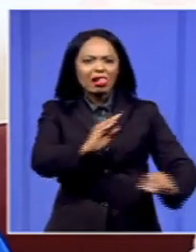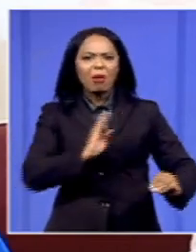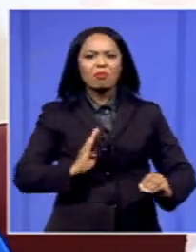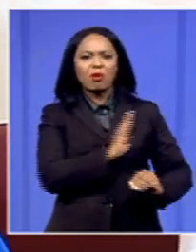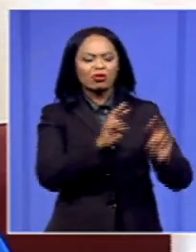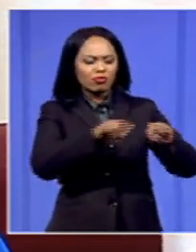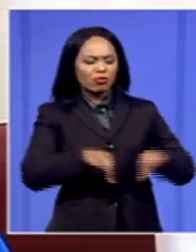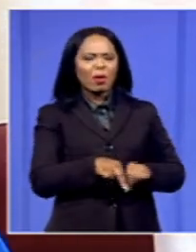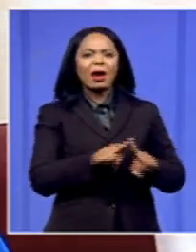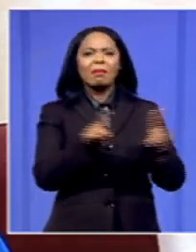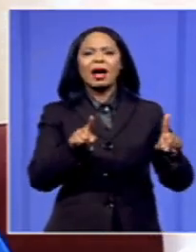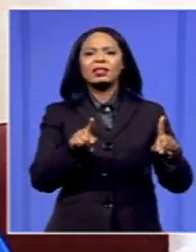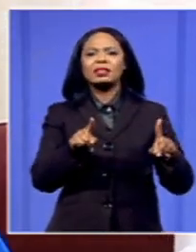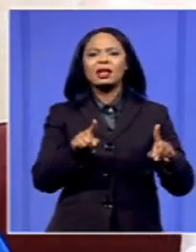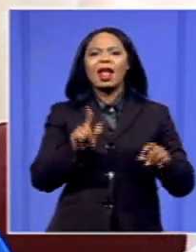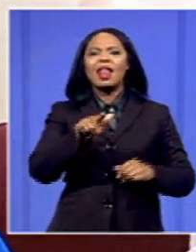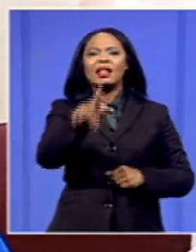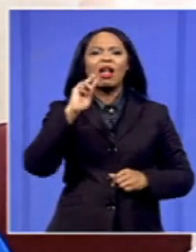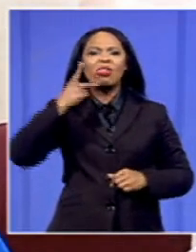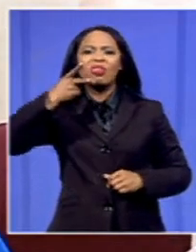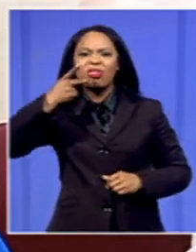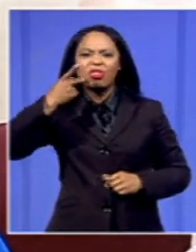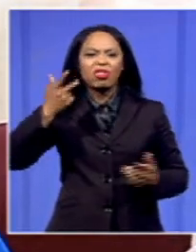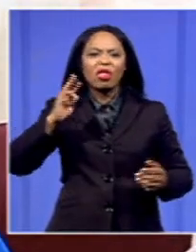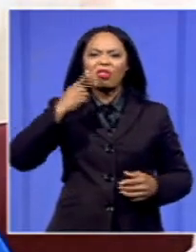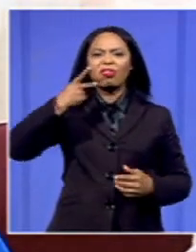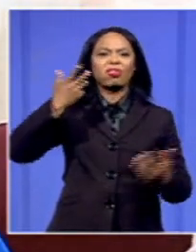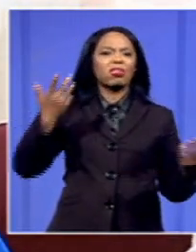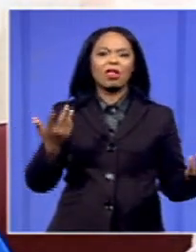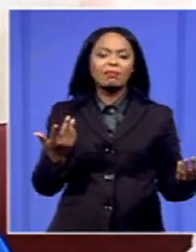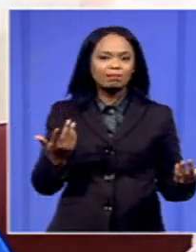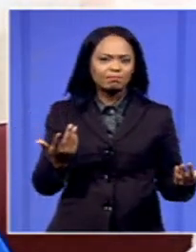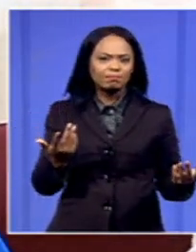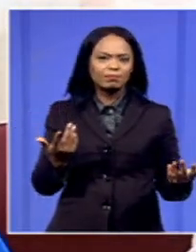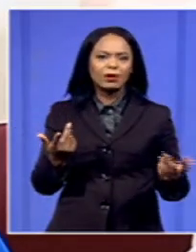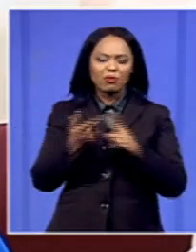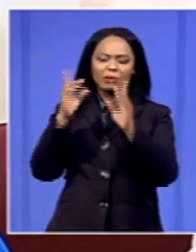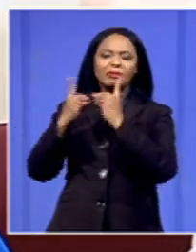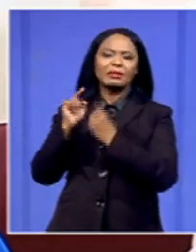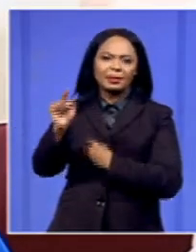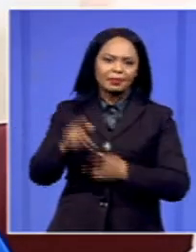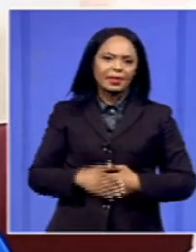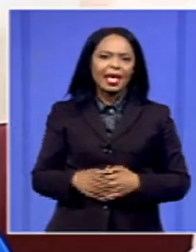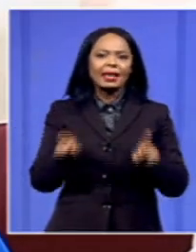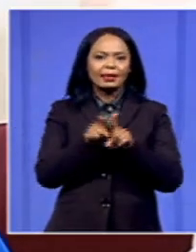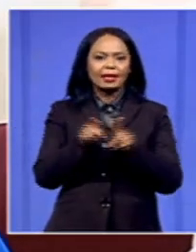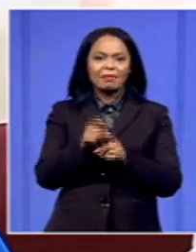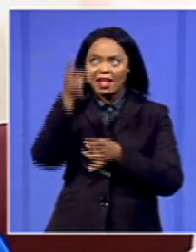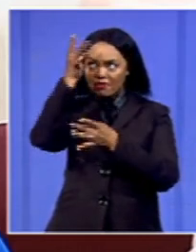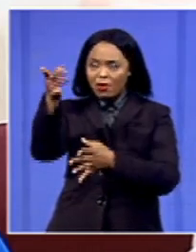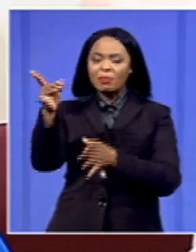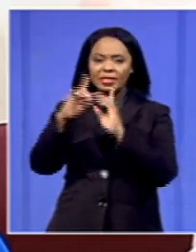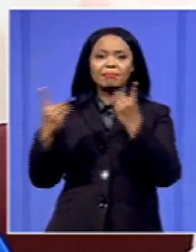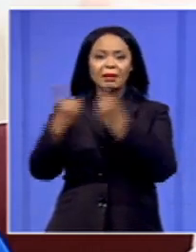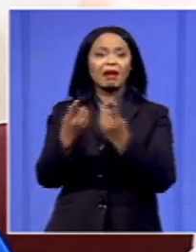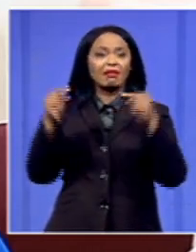day, those decisions that we have taken in the boardrooms are not being honored by the Department. We have also indicated to the Department that from where